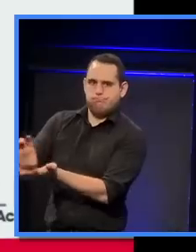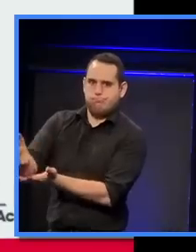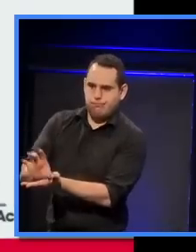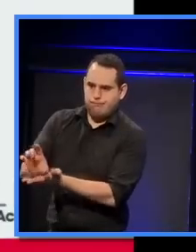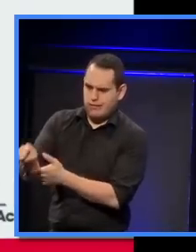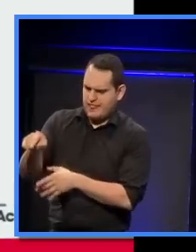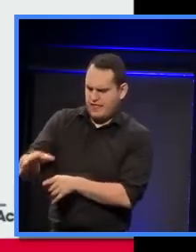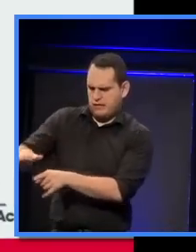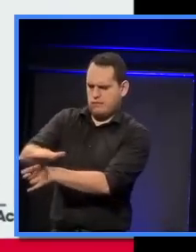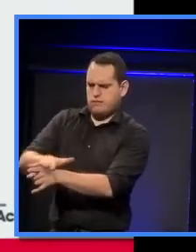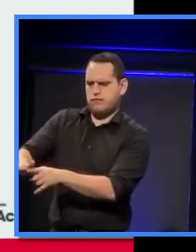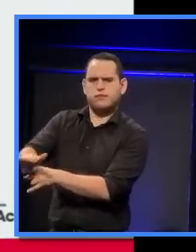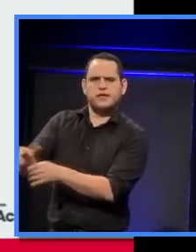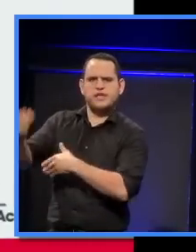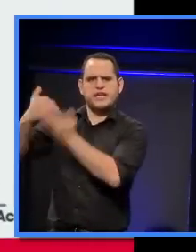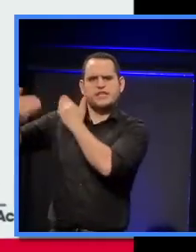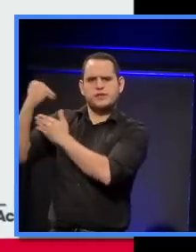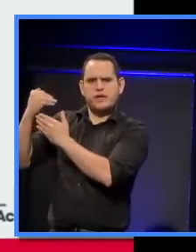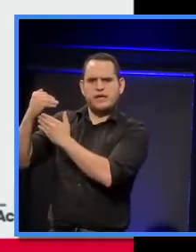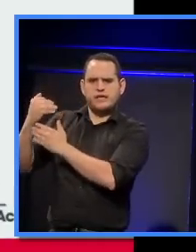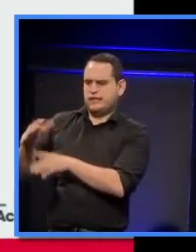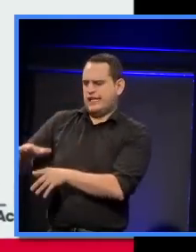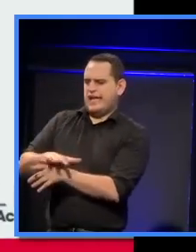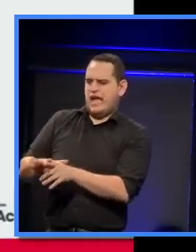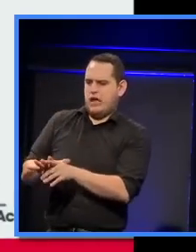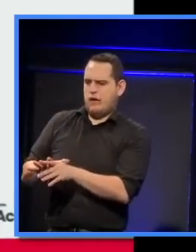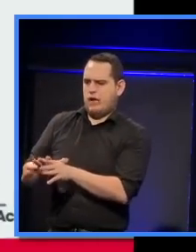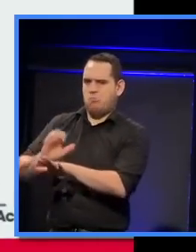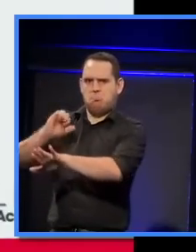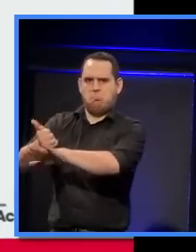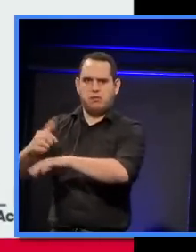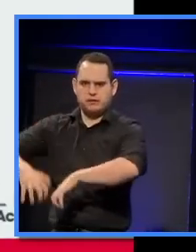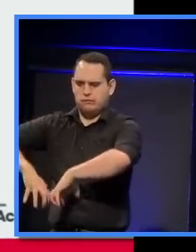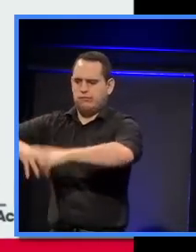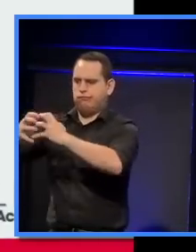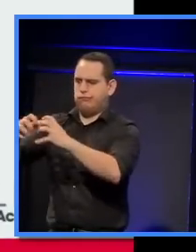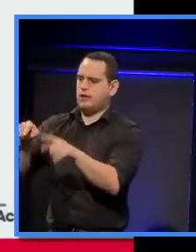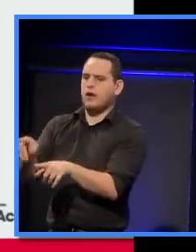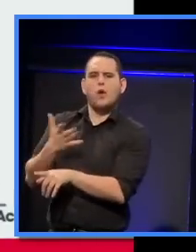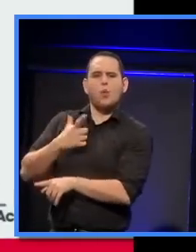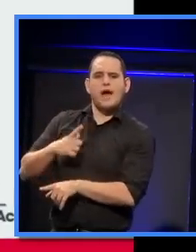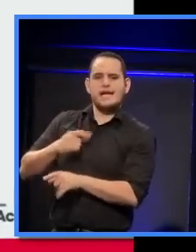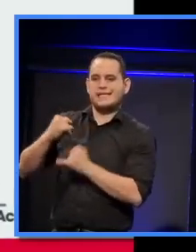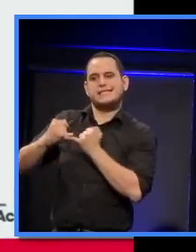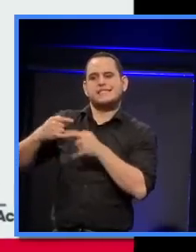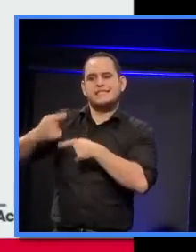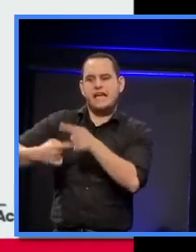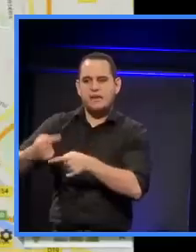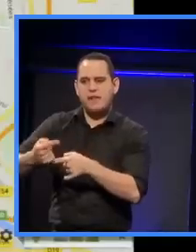site are integral to how this building came about, and some of the sustainability aspects to it.